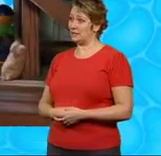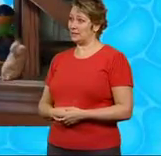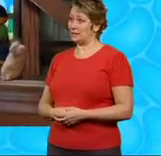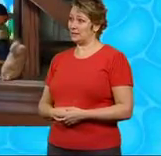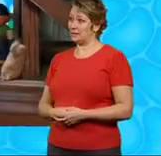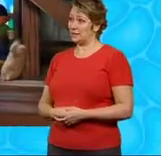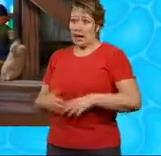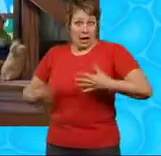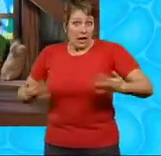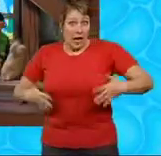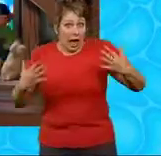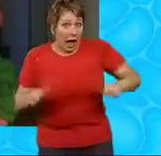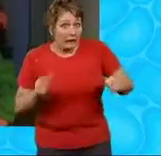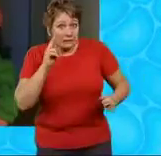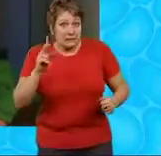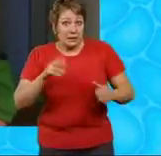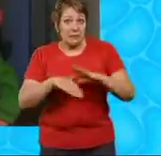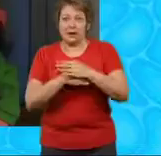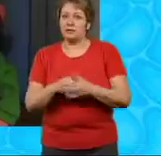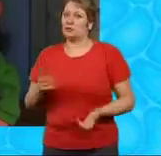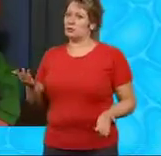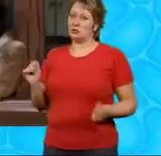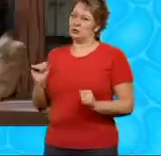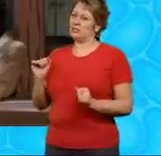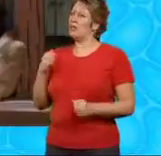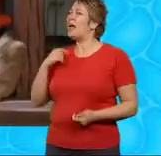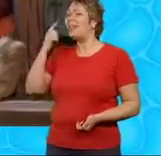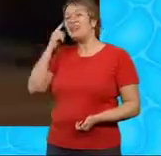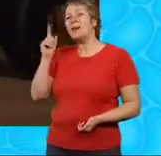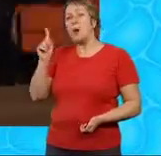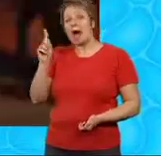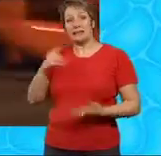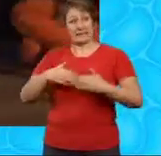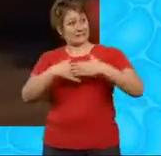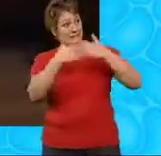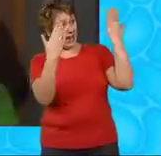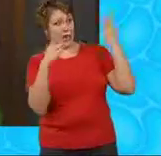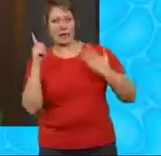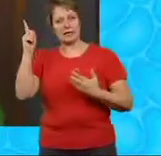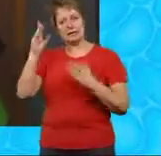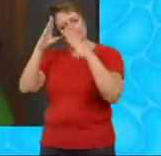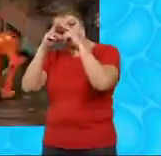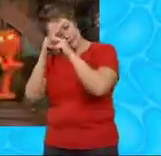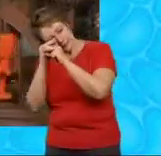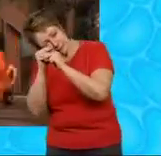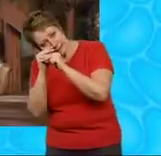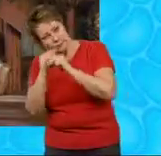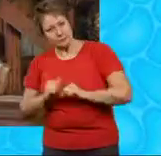Any bats yet, Wendy? I don't think so, Dizzy They sleep in the day time